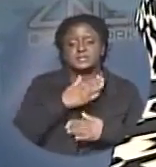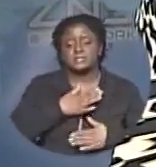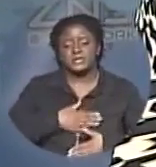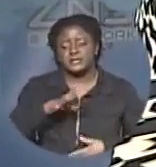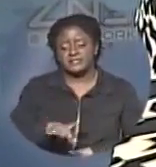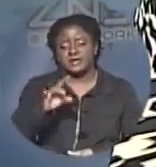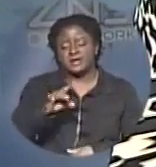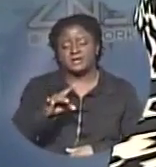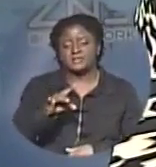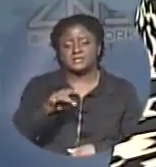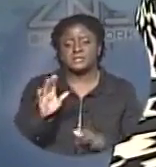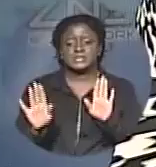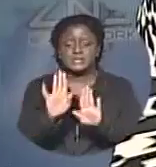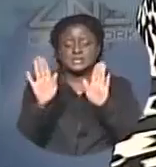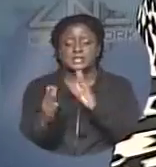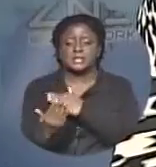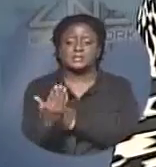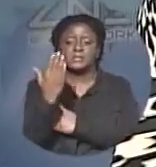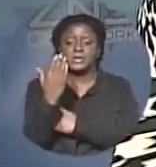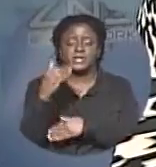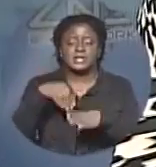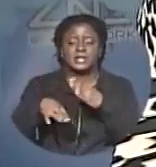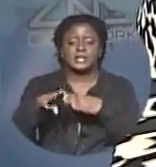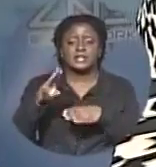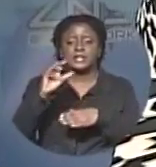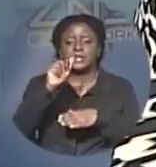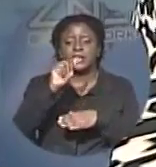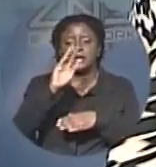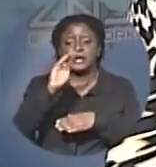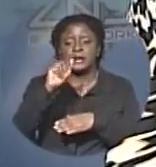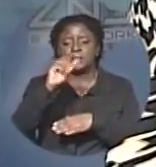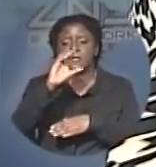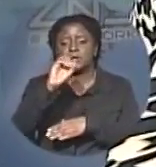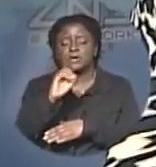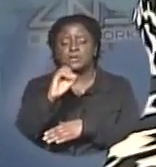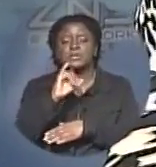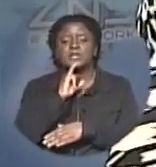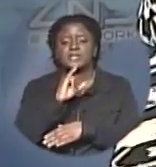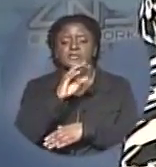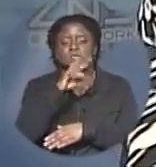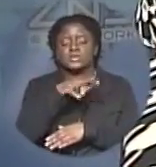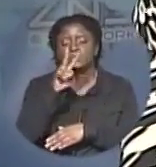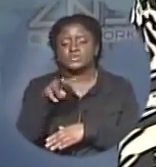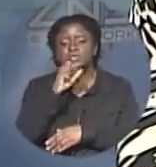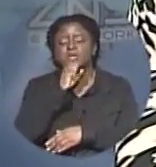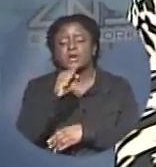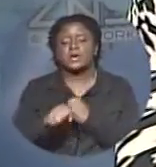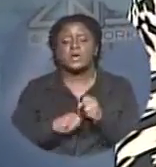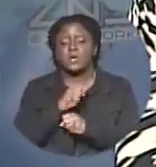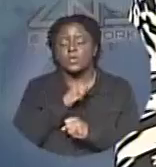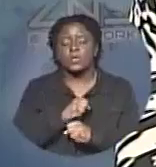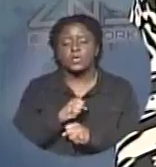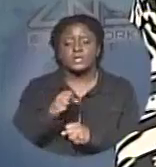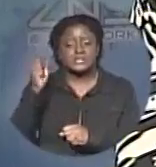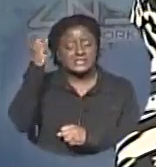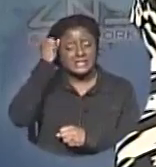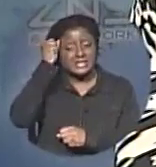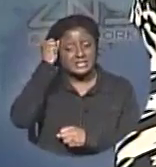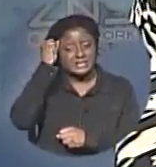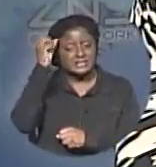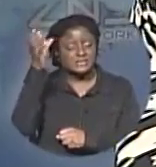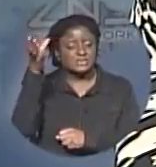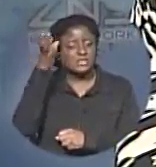McKay Boulevard in Marsh Harbor, Abaco, with gunshot injuries to the body, is that of 22-year-old Stanley Charles McIntosh III